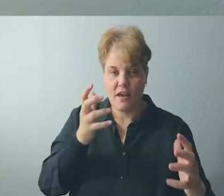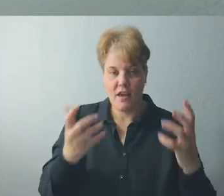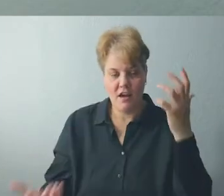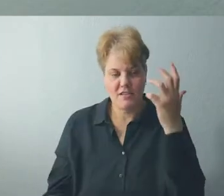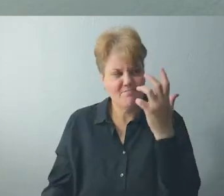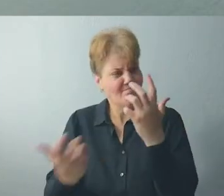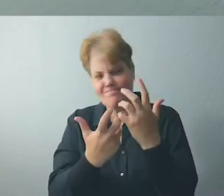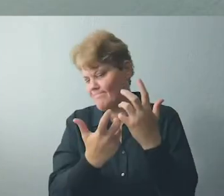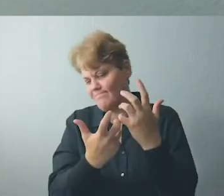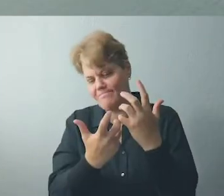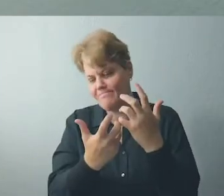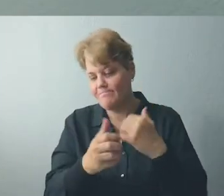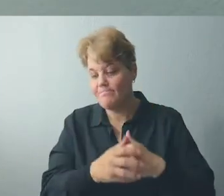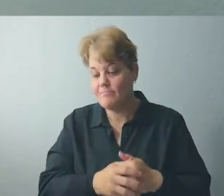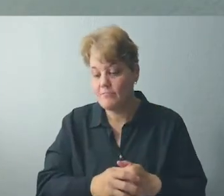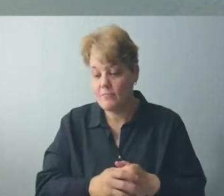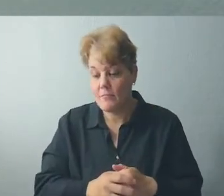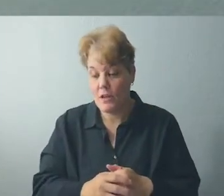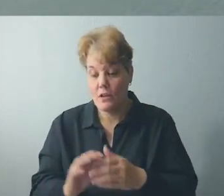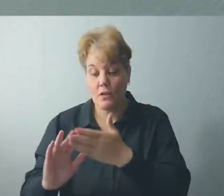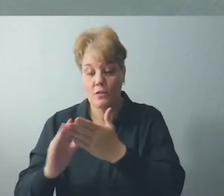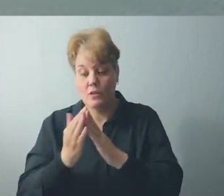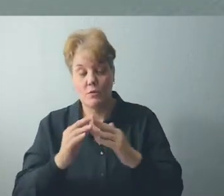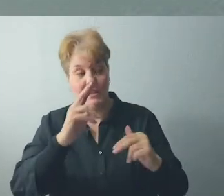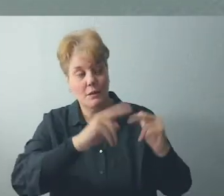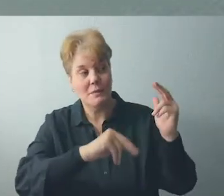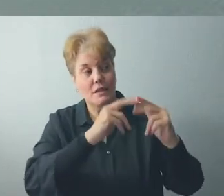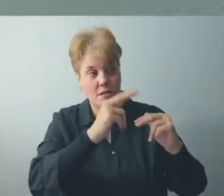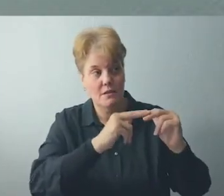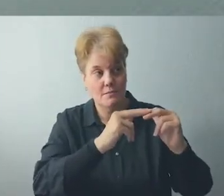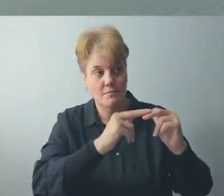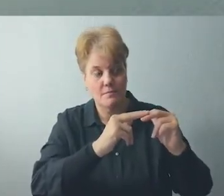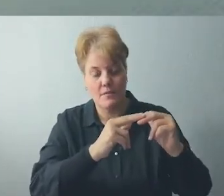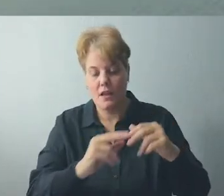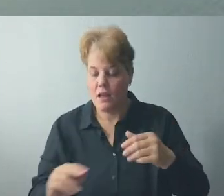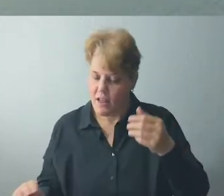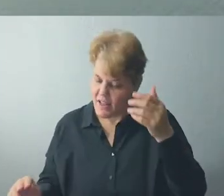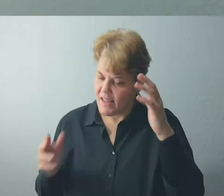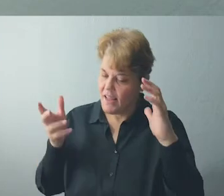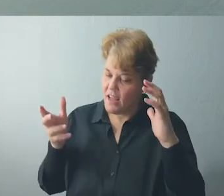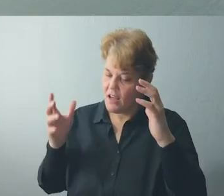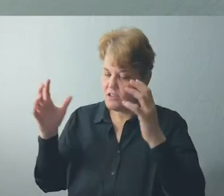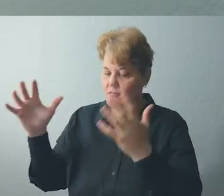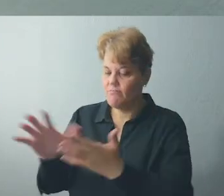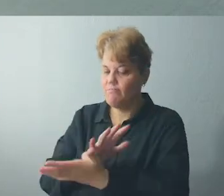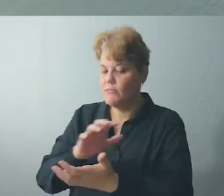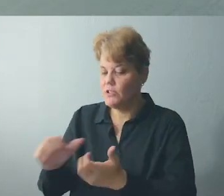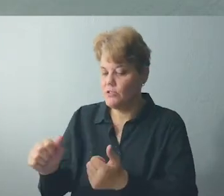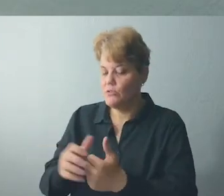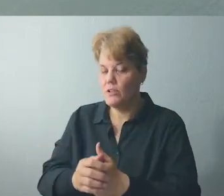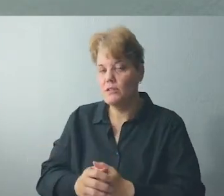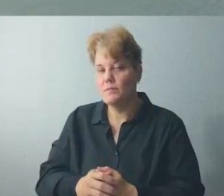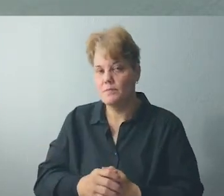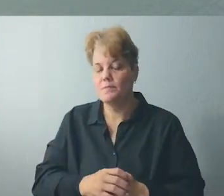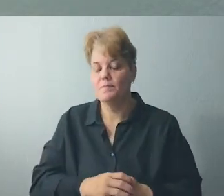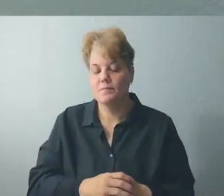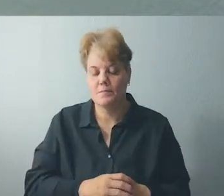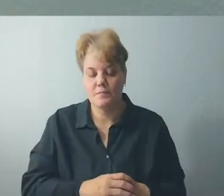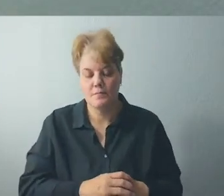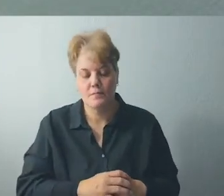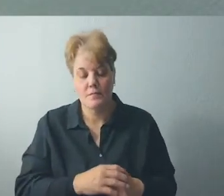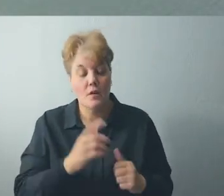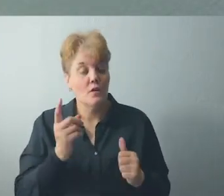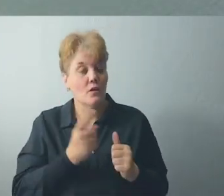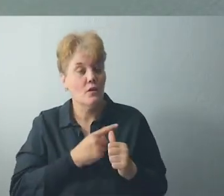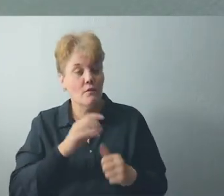Now the Bible tells us in 1 Corinthians 14, that God is not a God of confusion, but of peace, as in